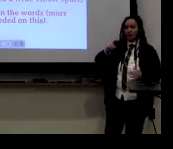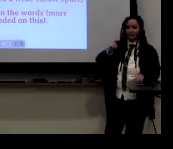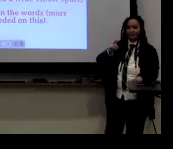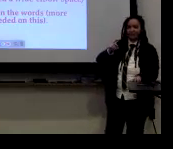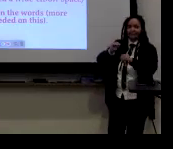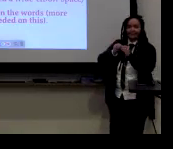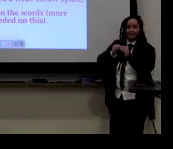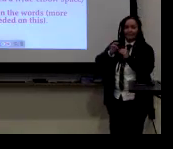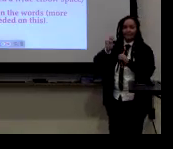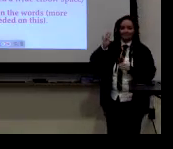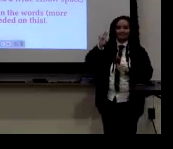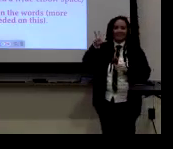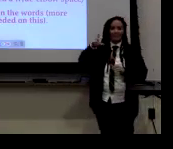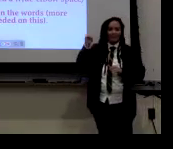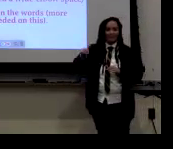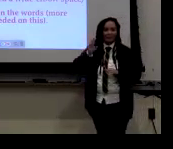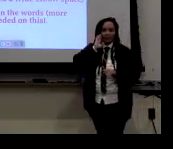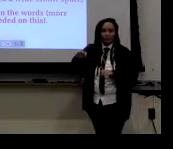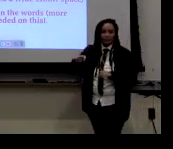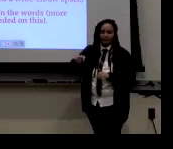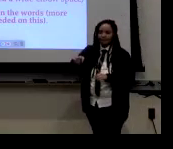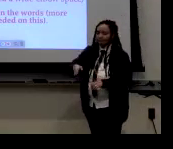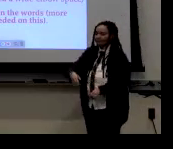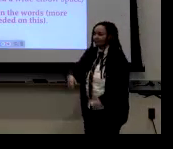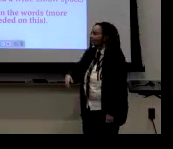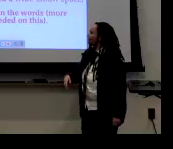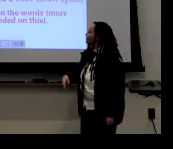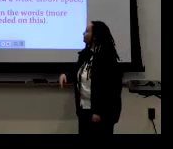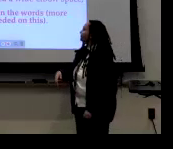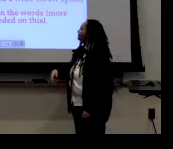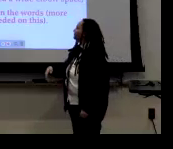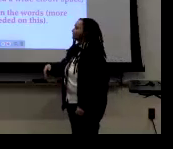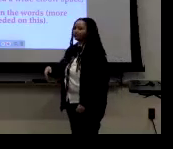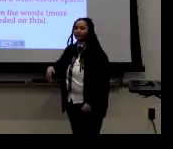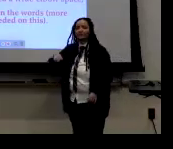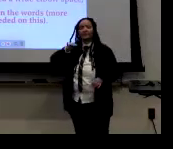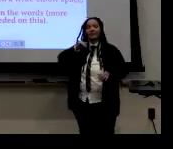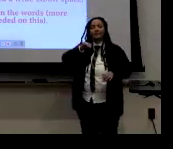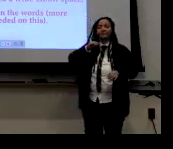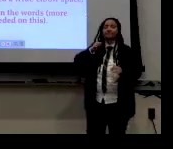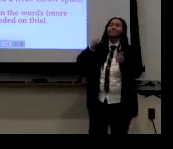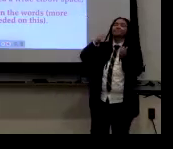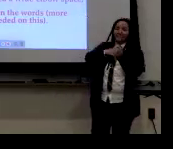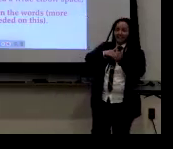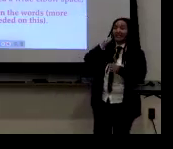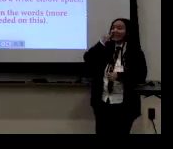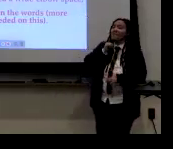you guys already saw the answer to that. Um, you know, 70%, you know, 73% claimed yes.